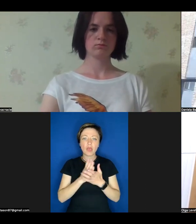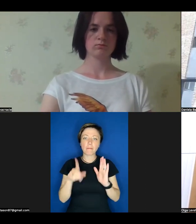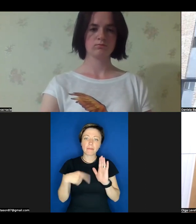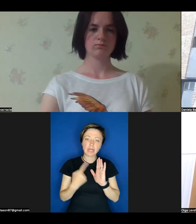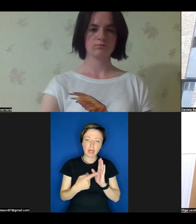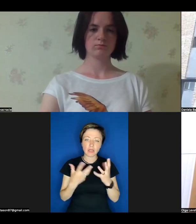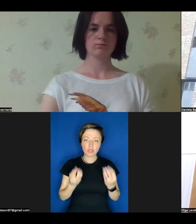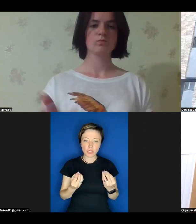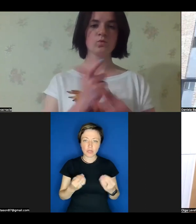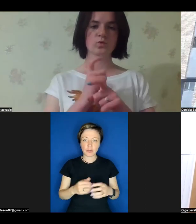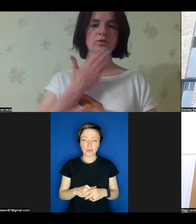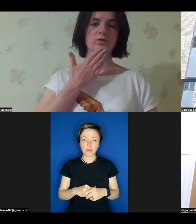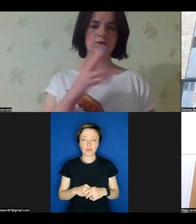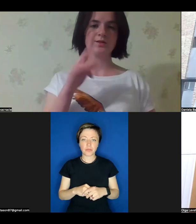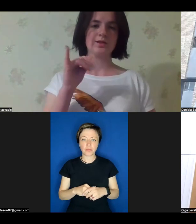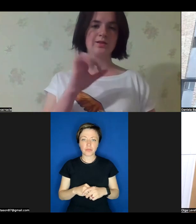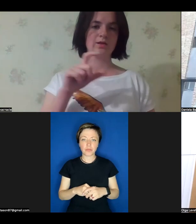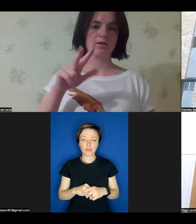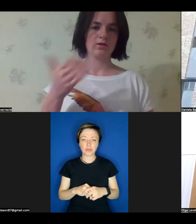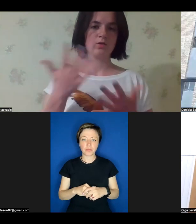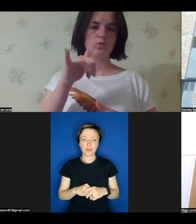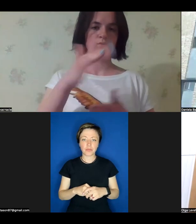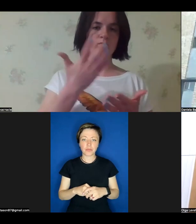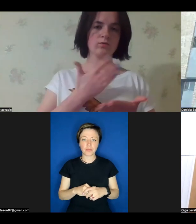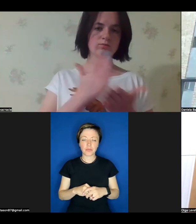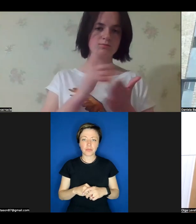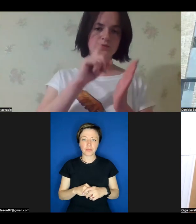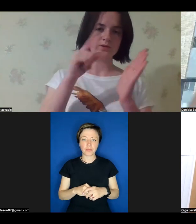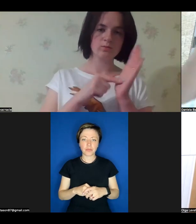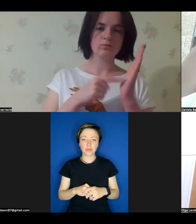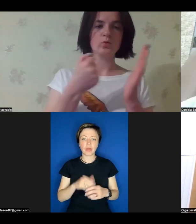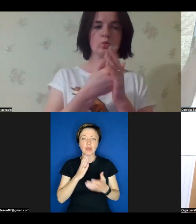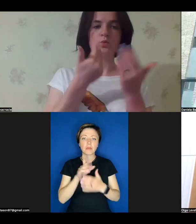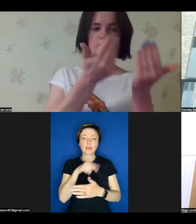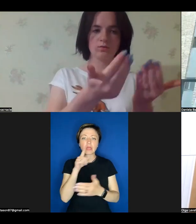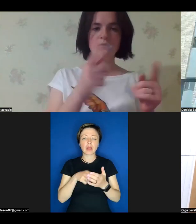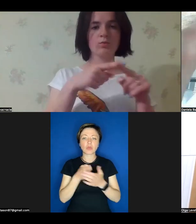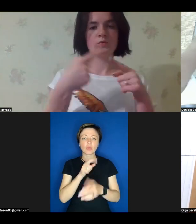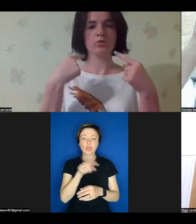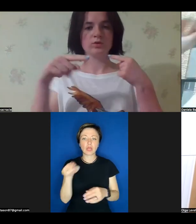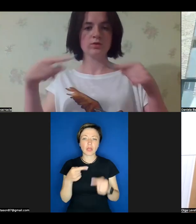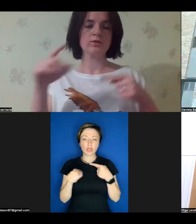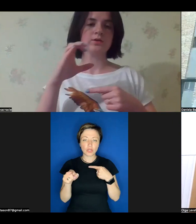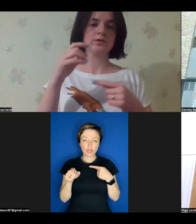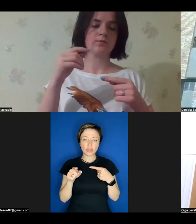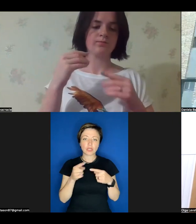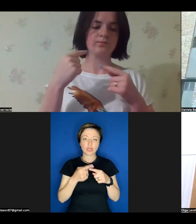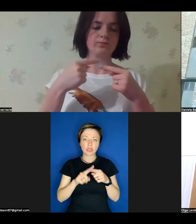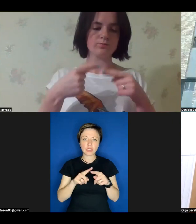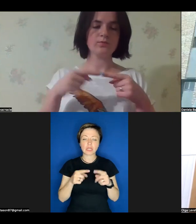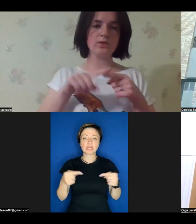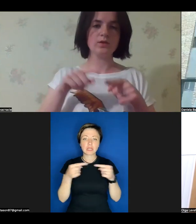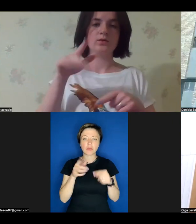Thank you very much, Daniela. Should you have any questions for Daniela or for other